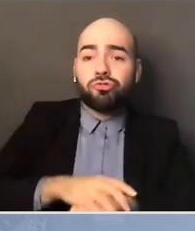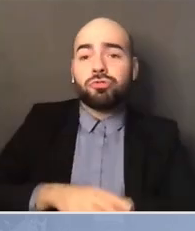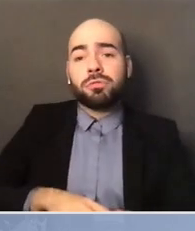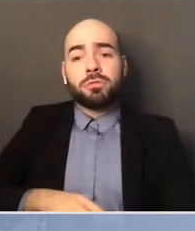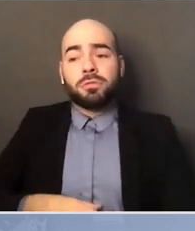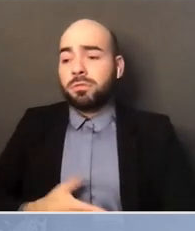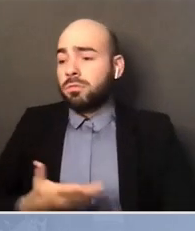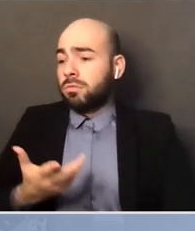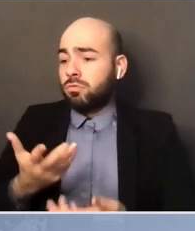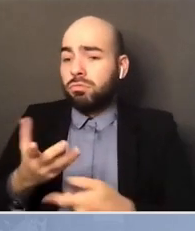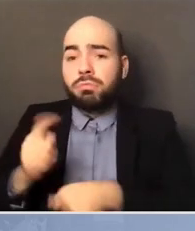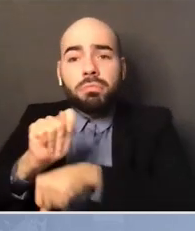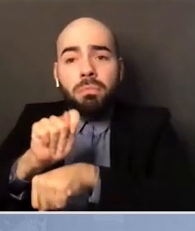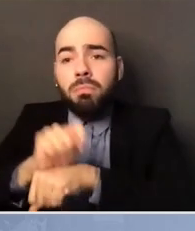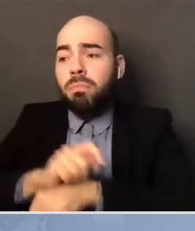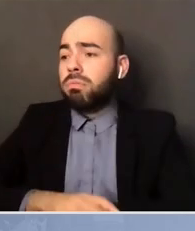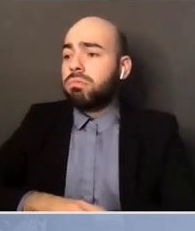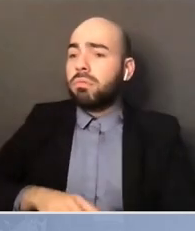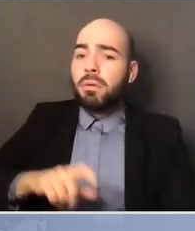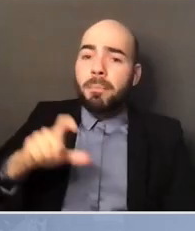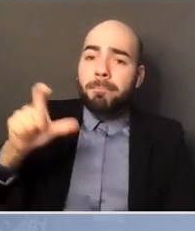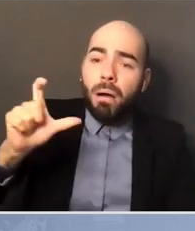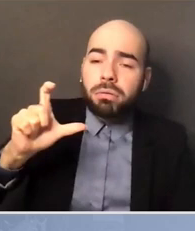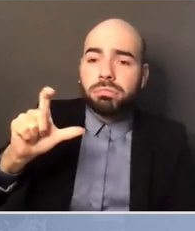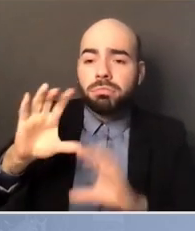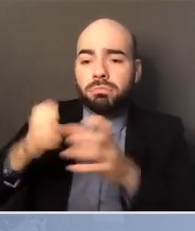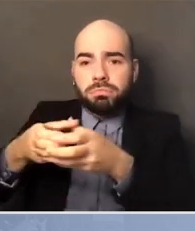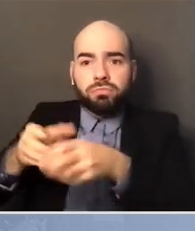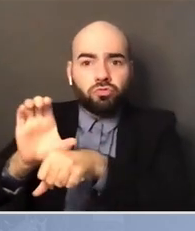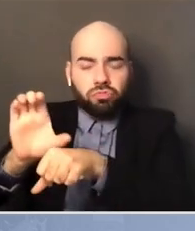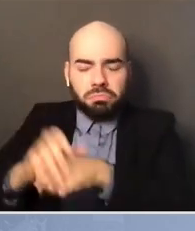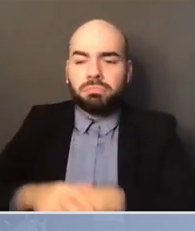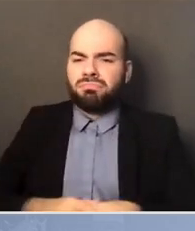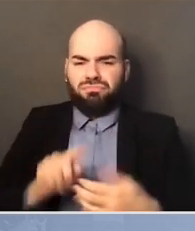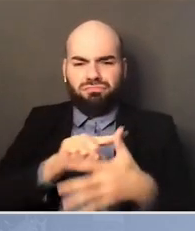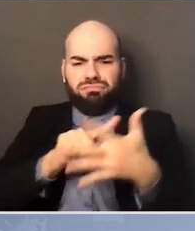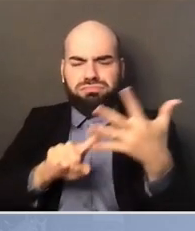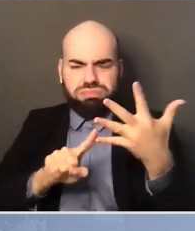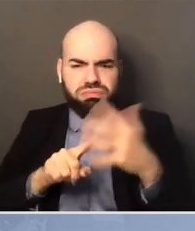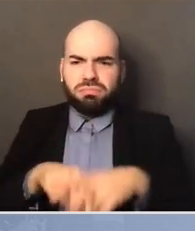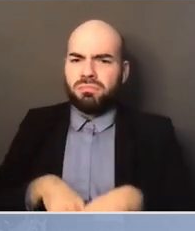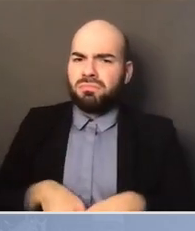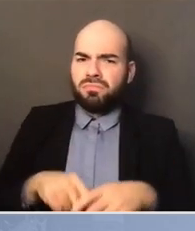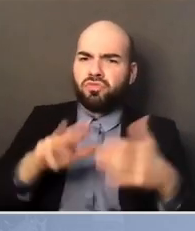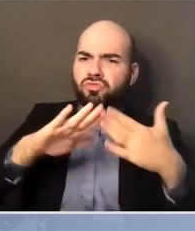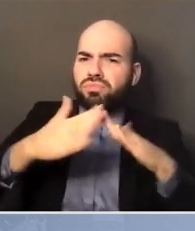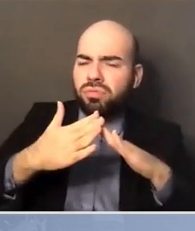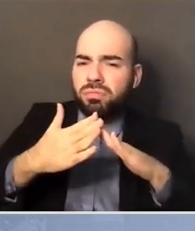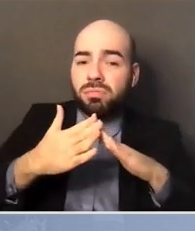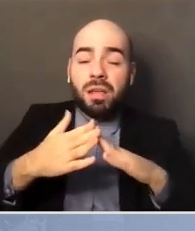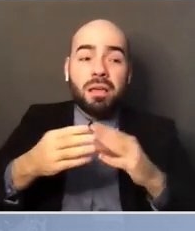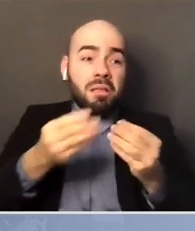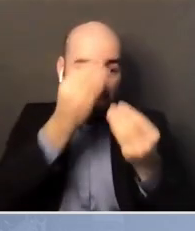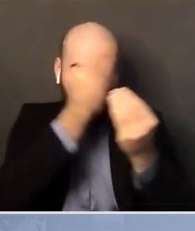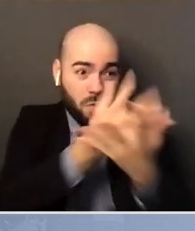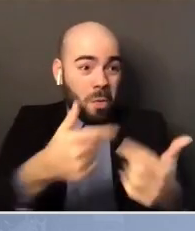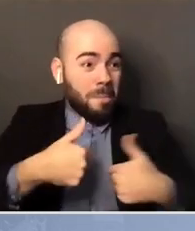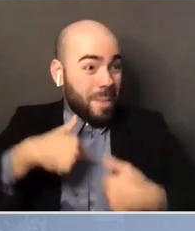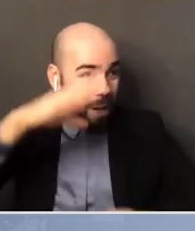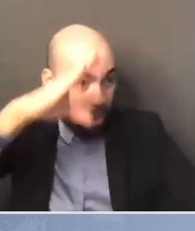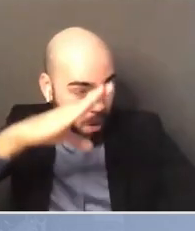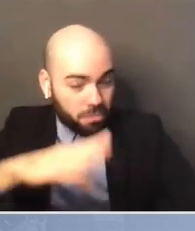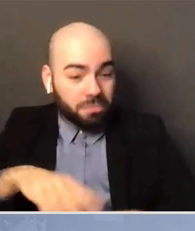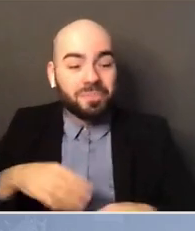your community. Let them know that not only do I say hello, but Michelle says hello as well.